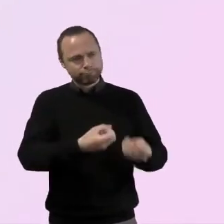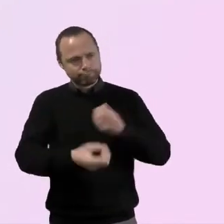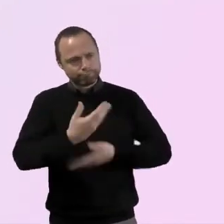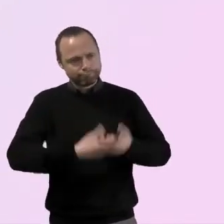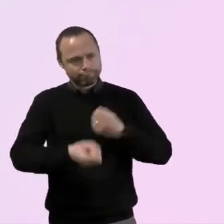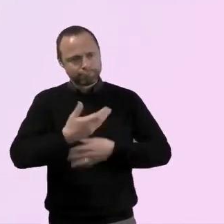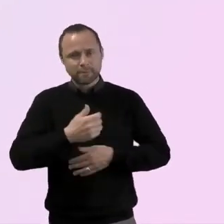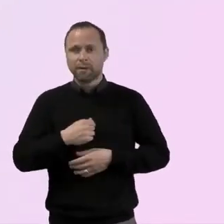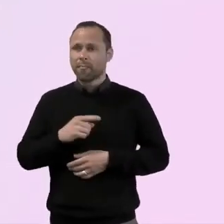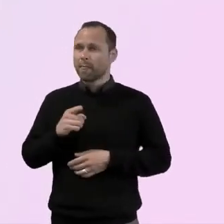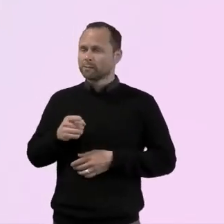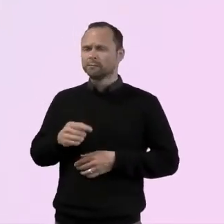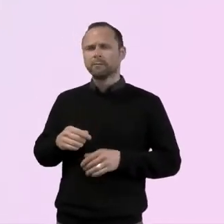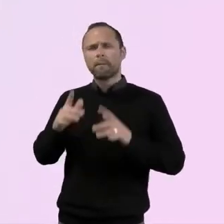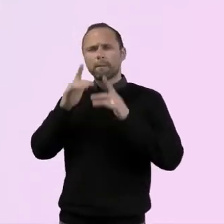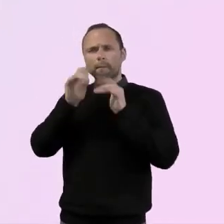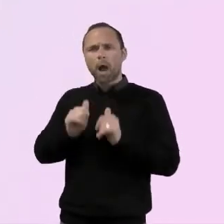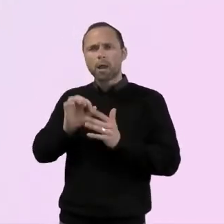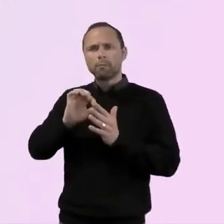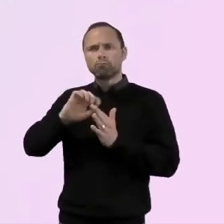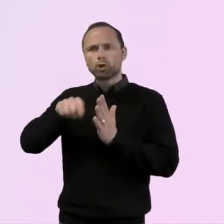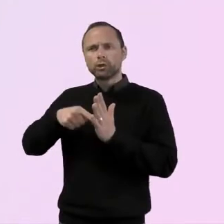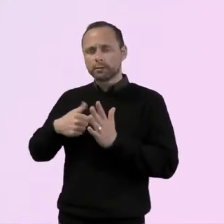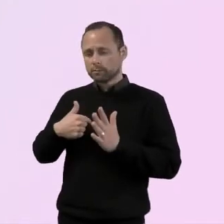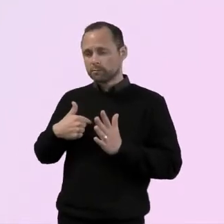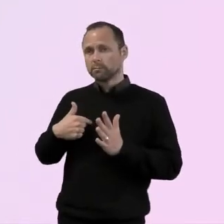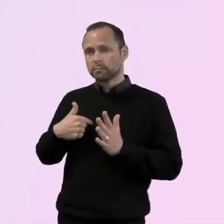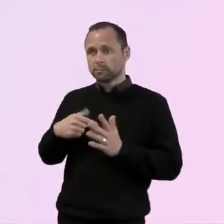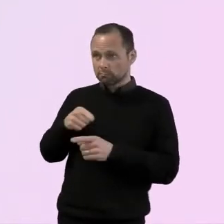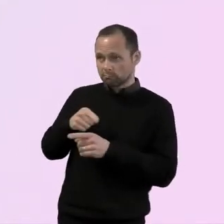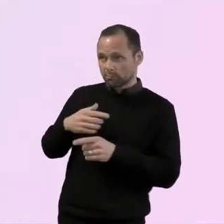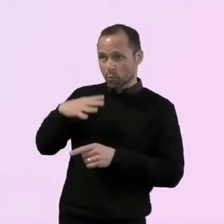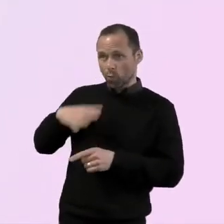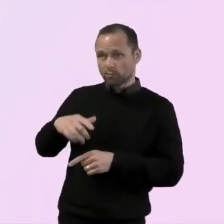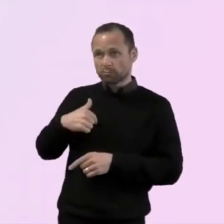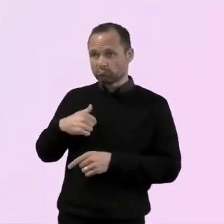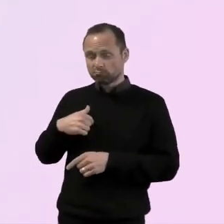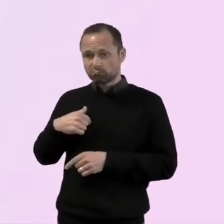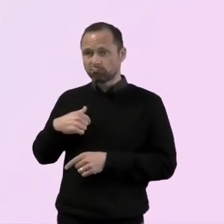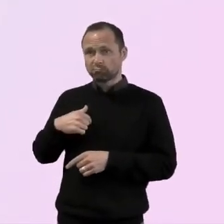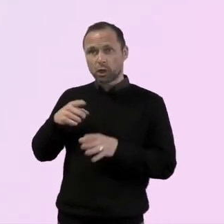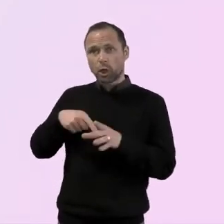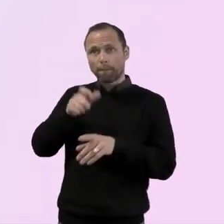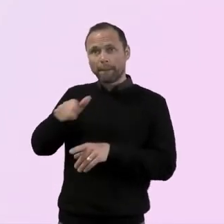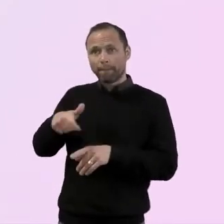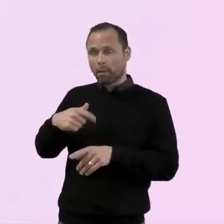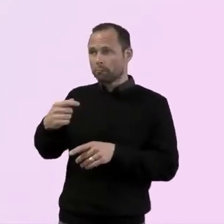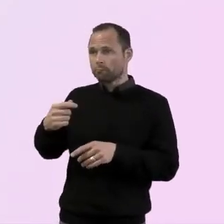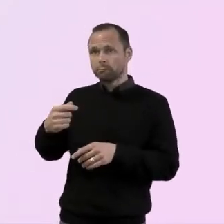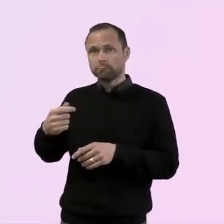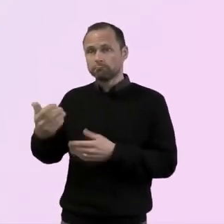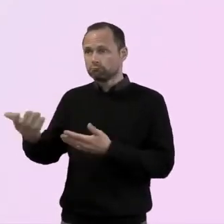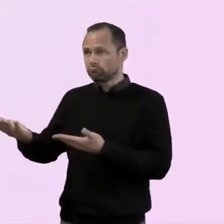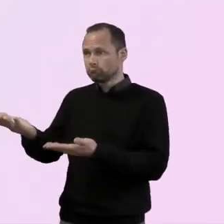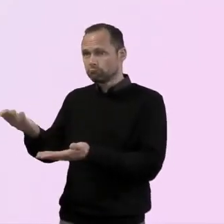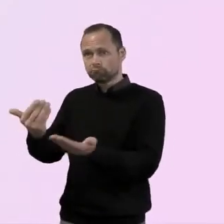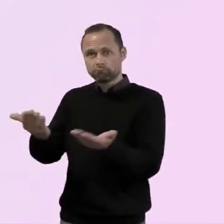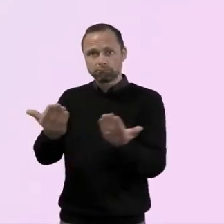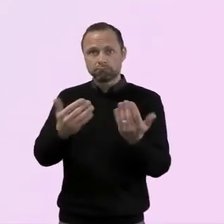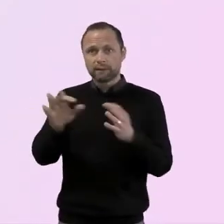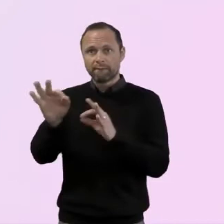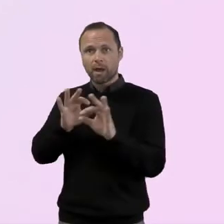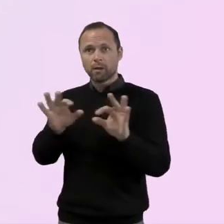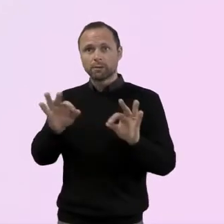some, uh, projects with young people, you know, having young people in mind for renew. So yeah, it's a great thing to be starting right now.